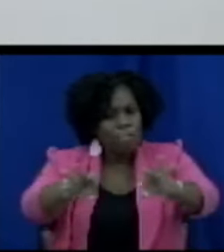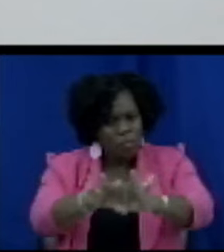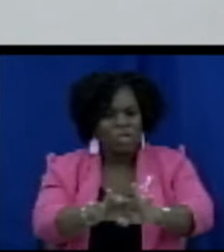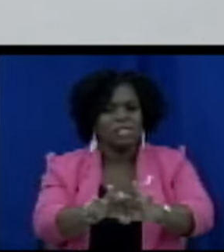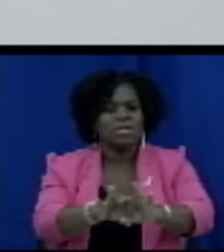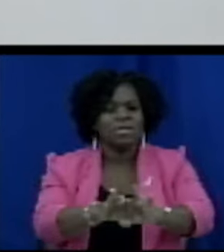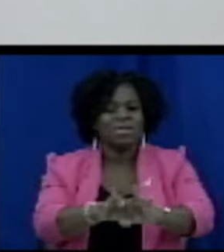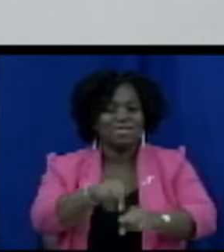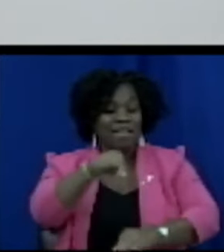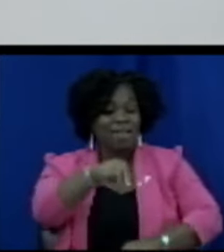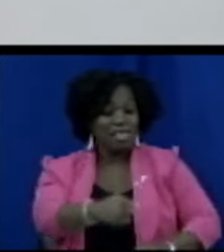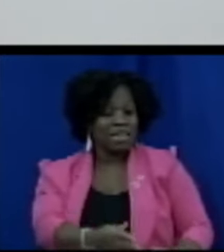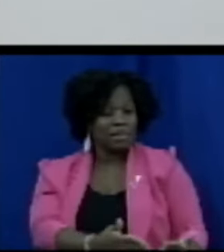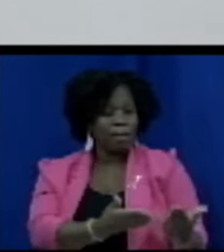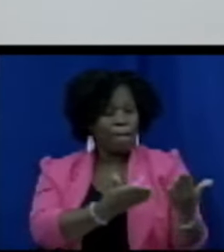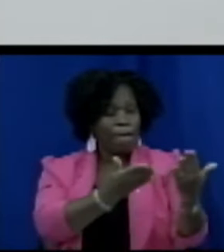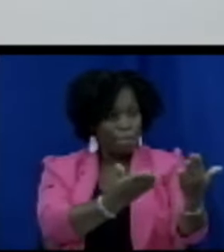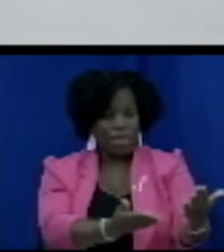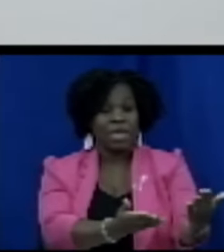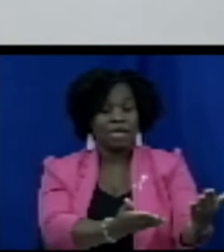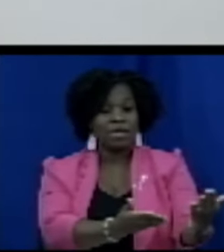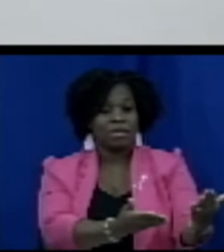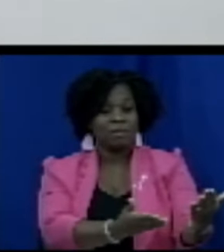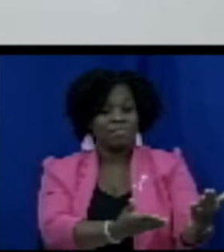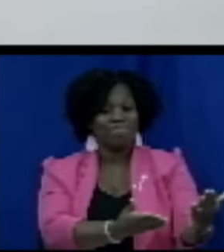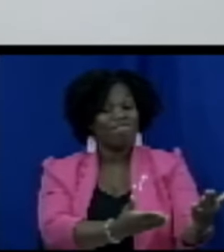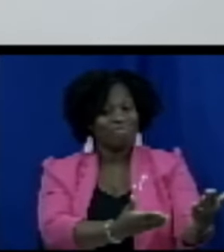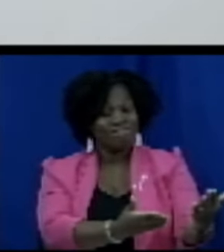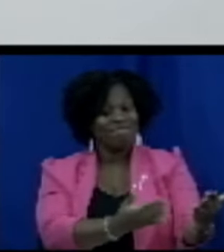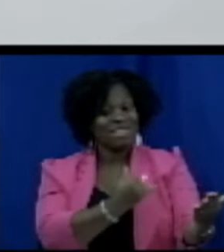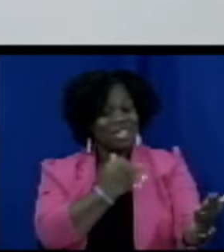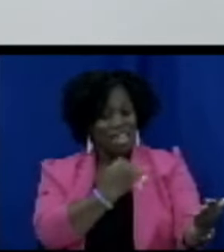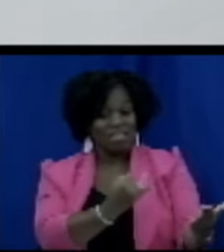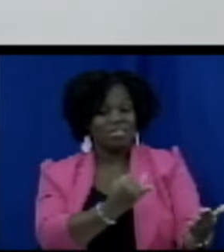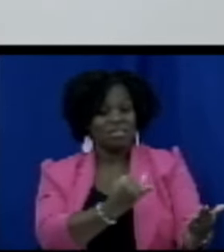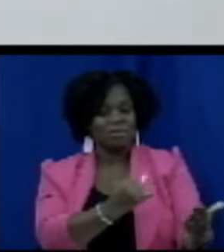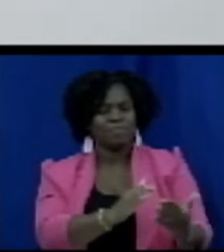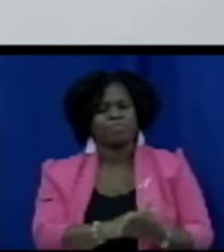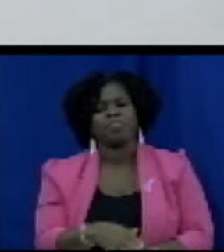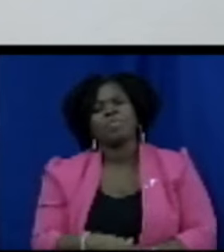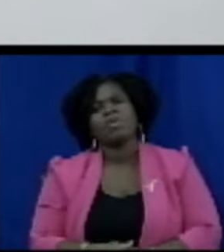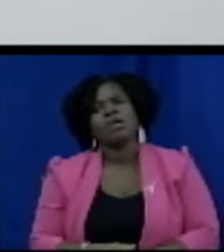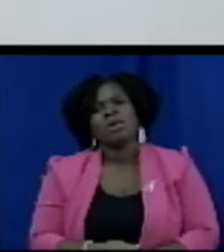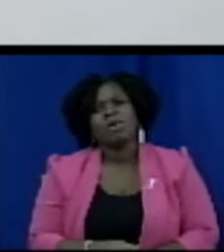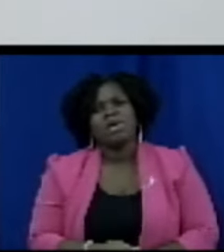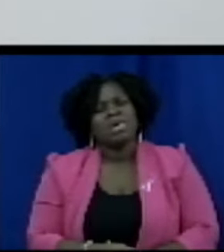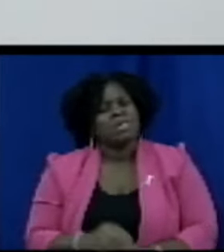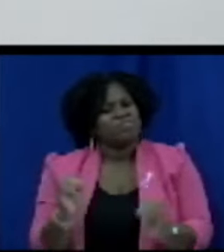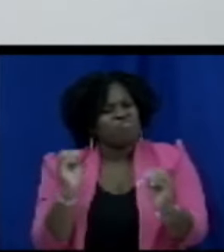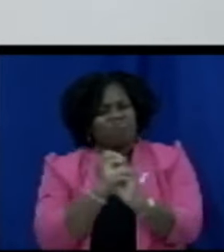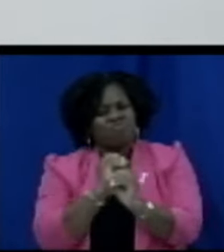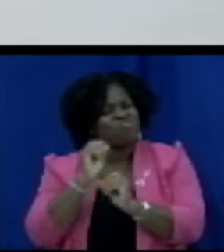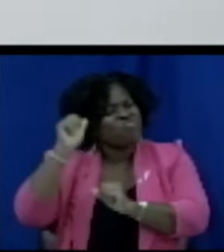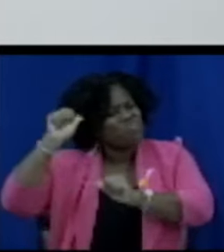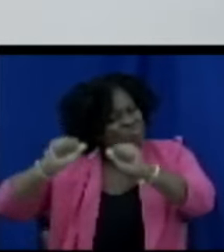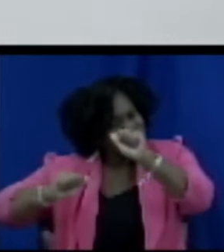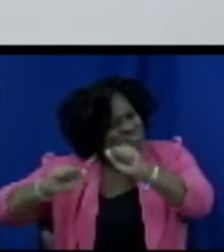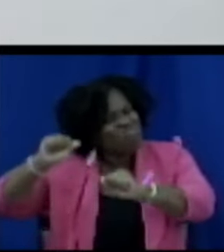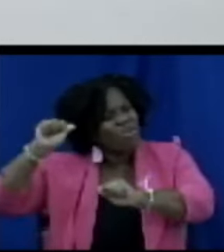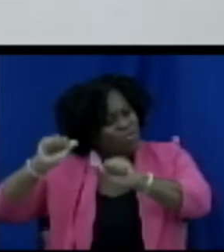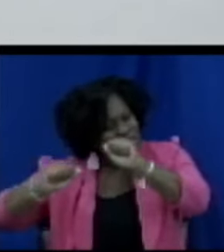this piece of legislation has been and there's no doubt that from the